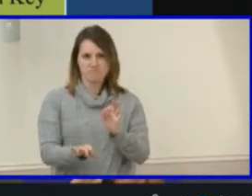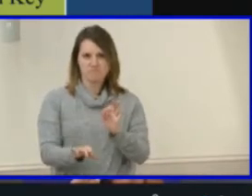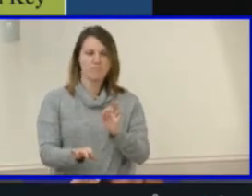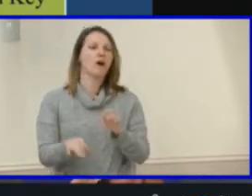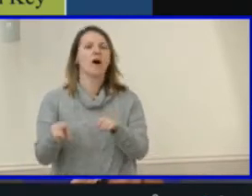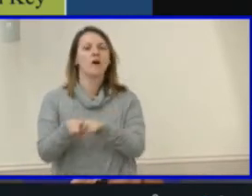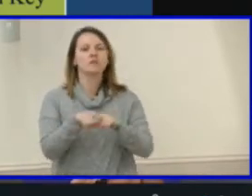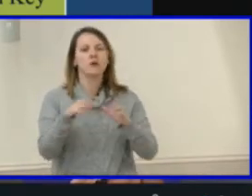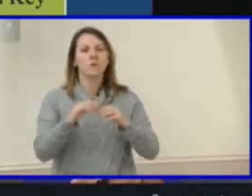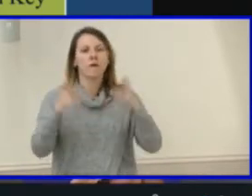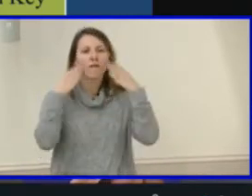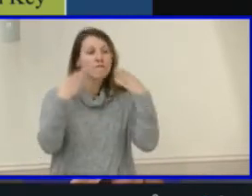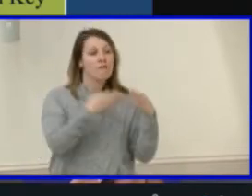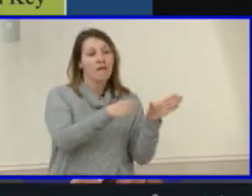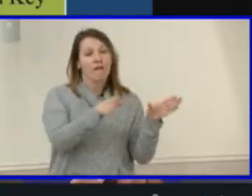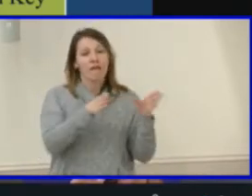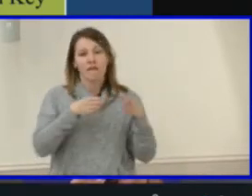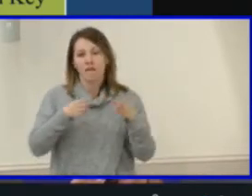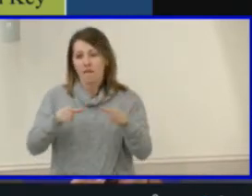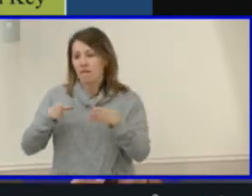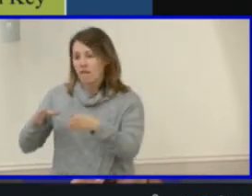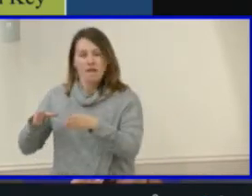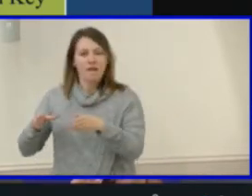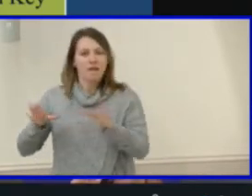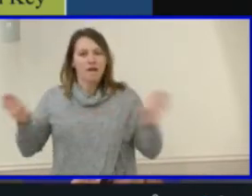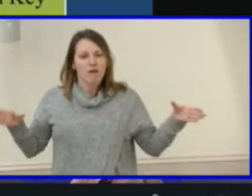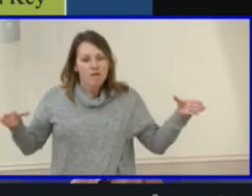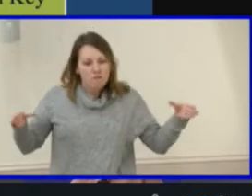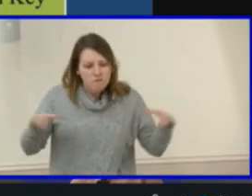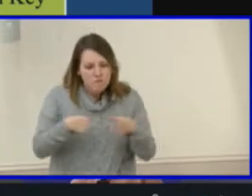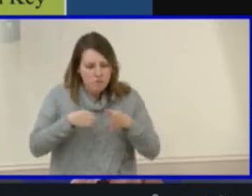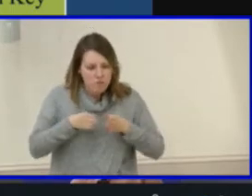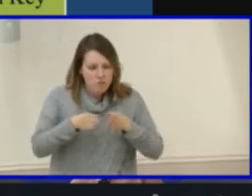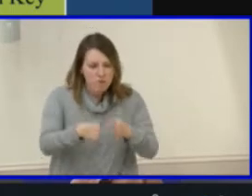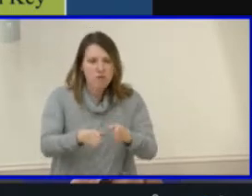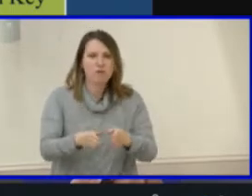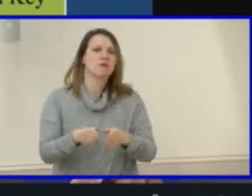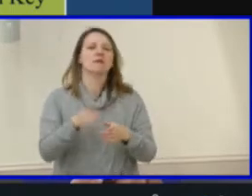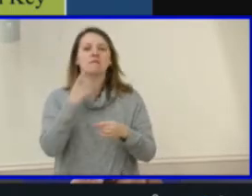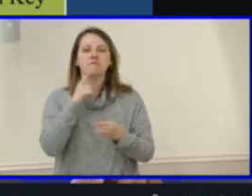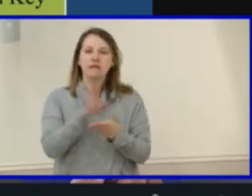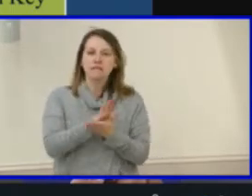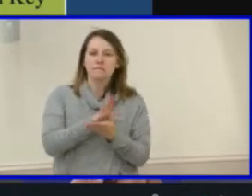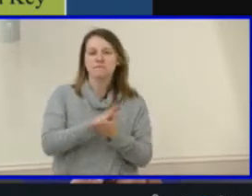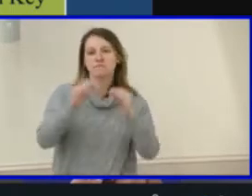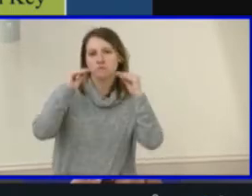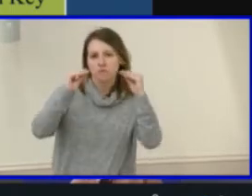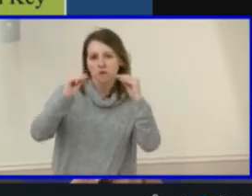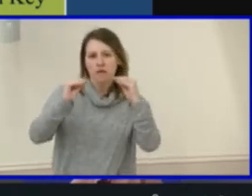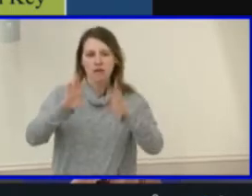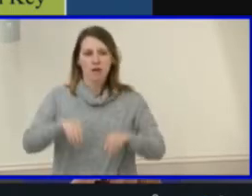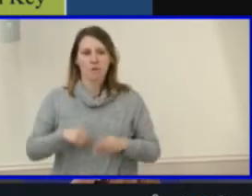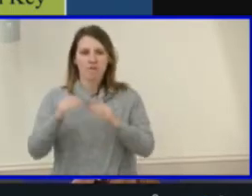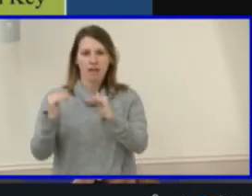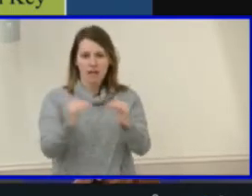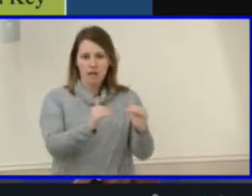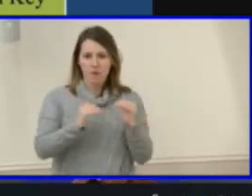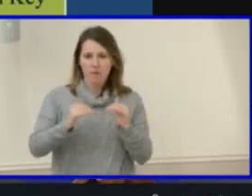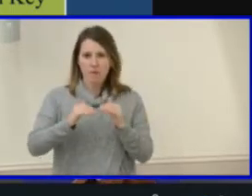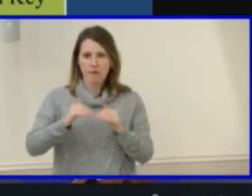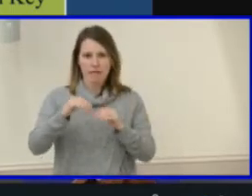drivers aimed toward academic achievement and instruction, to apply an equity lens throughout the plan,